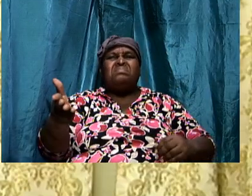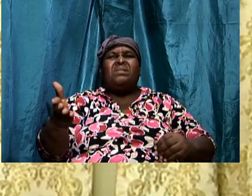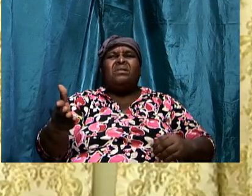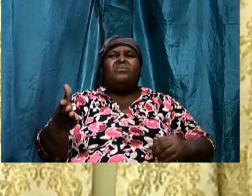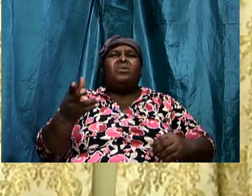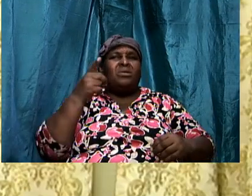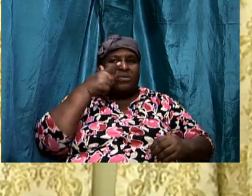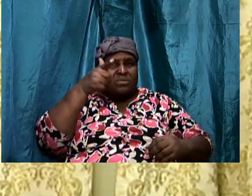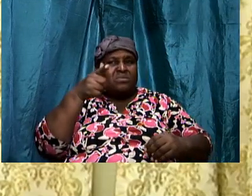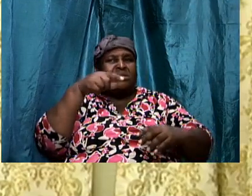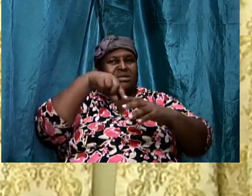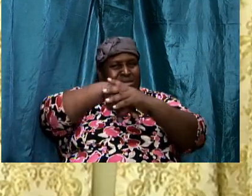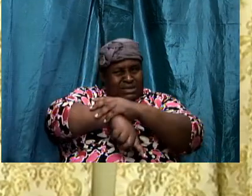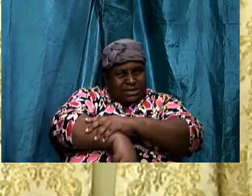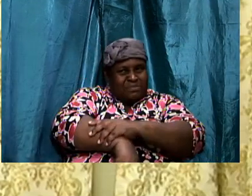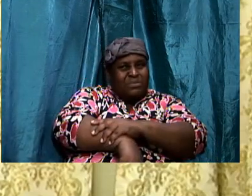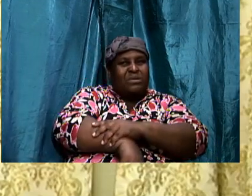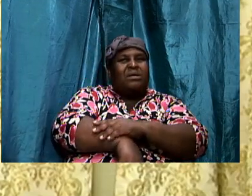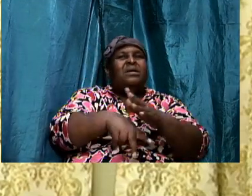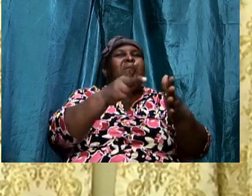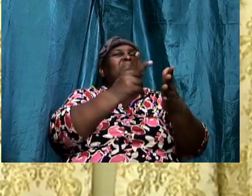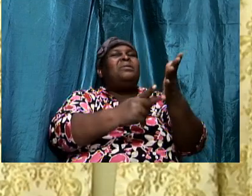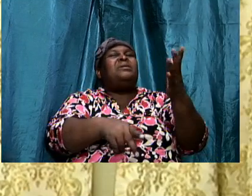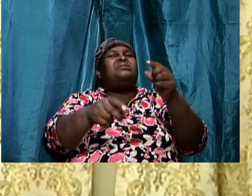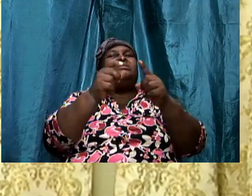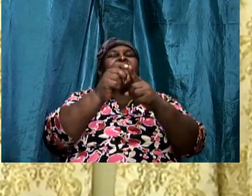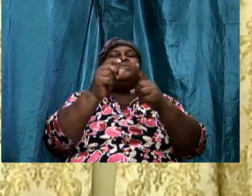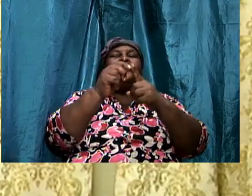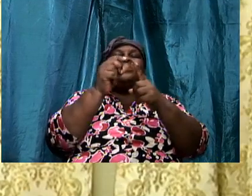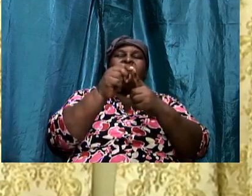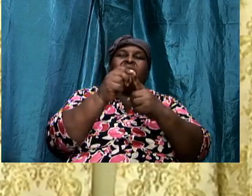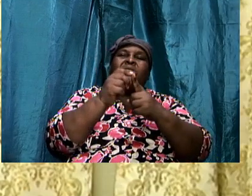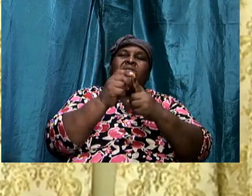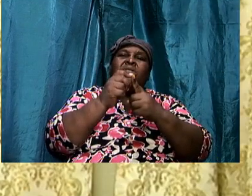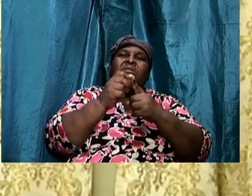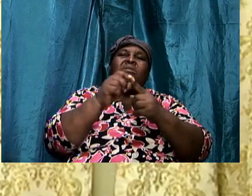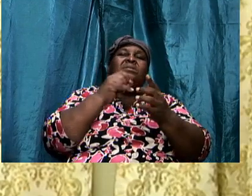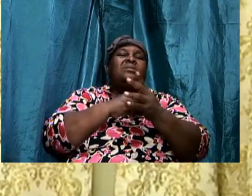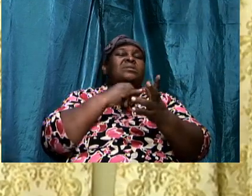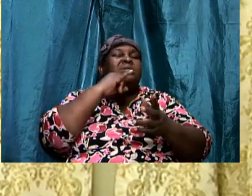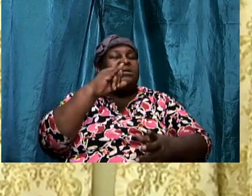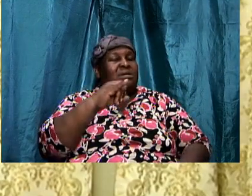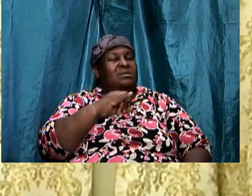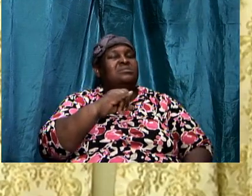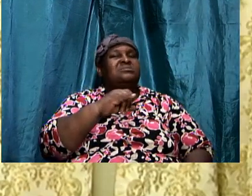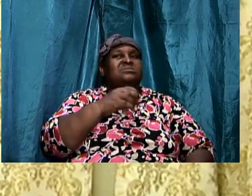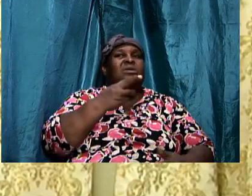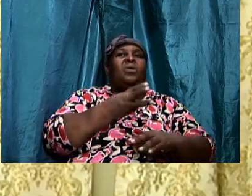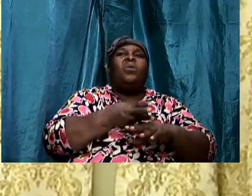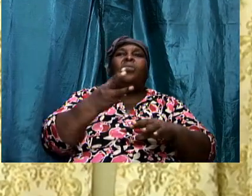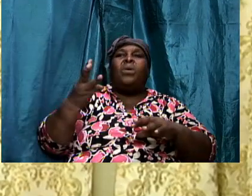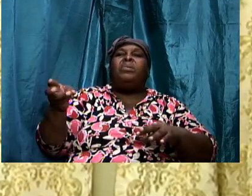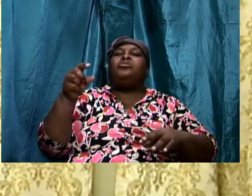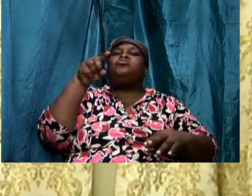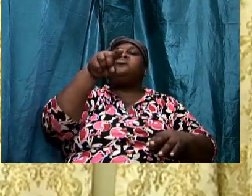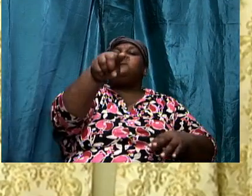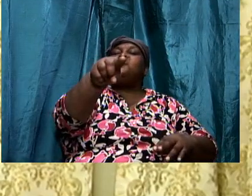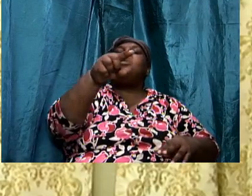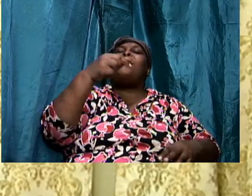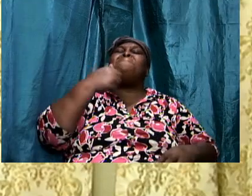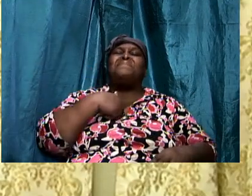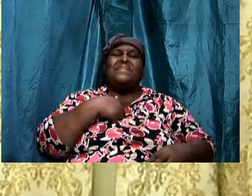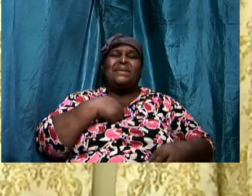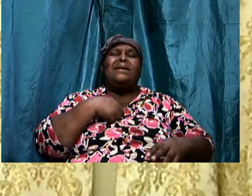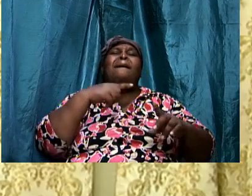aspect of the word that it is the weapon that you and I must